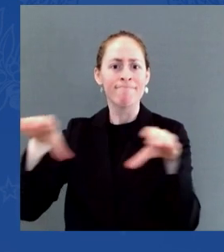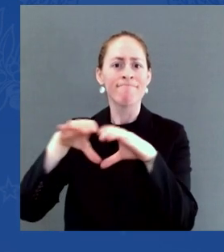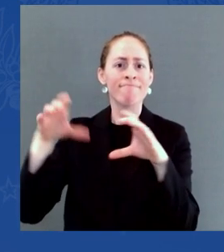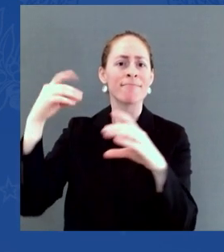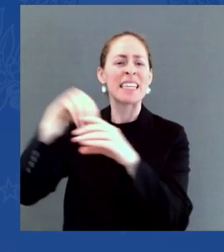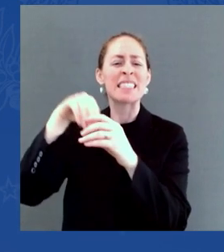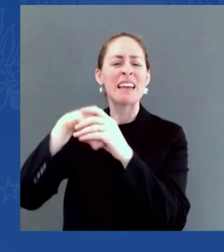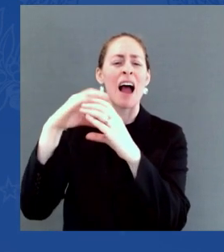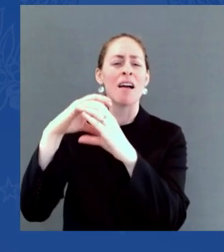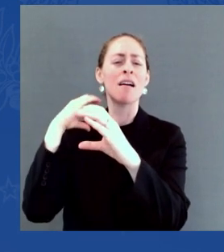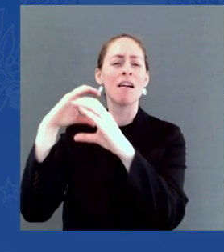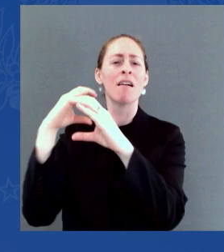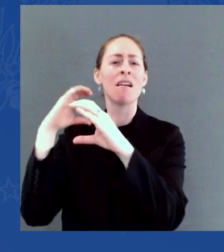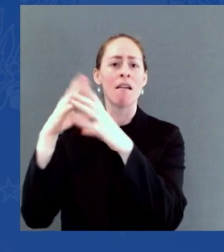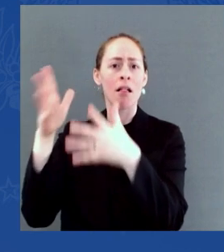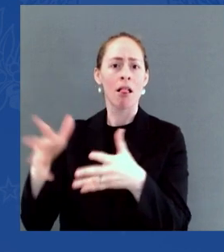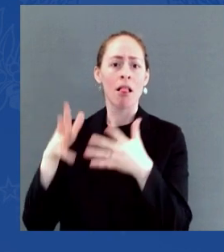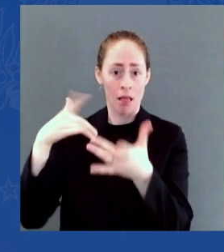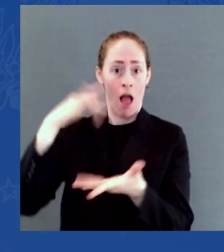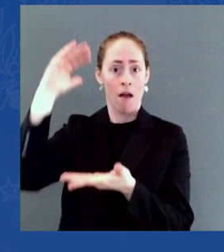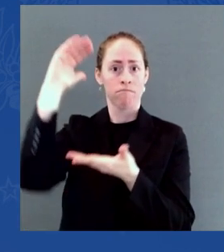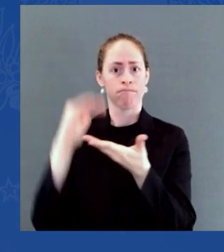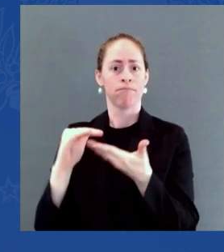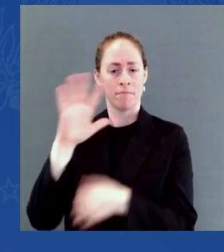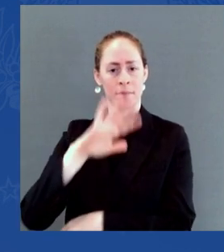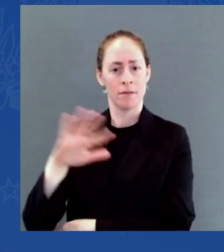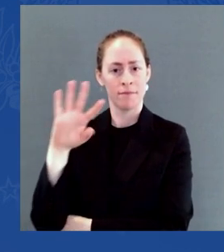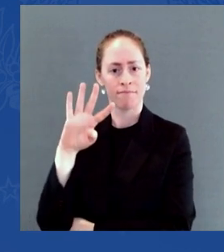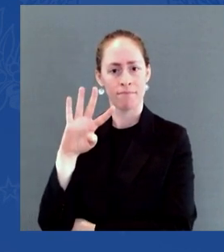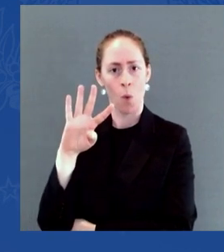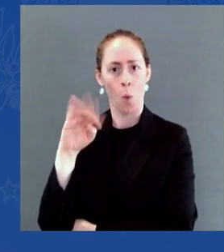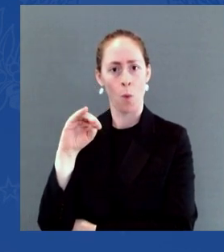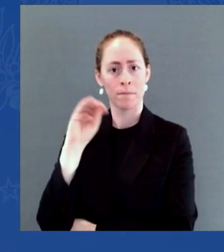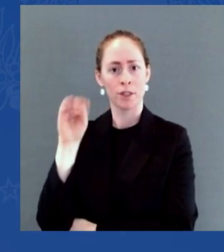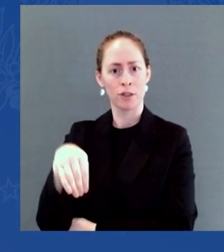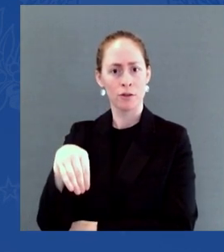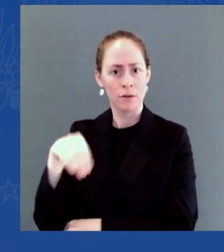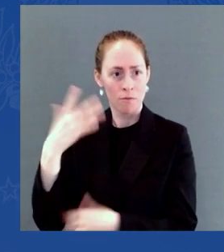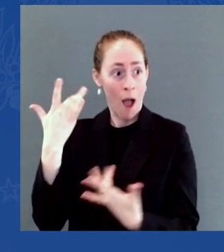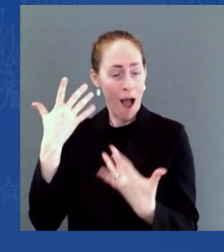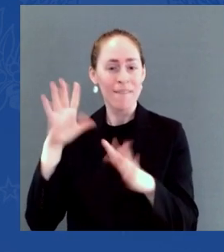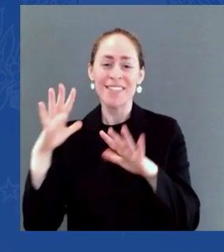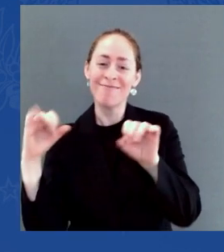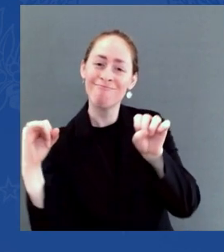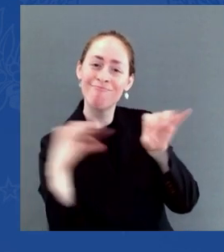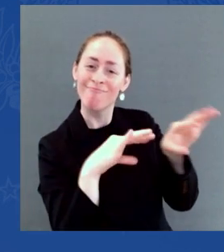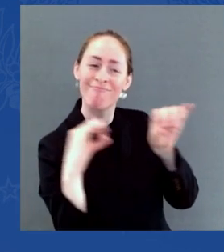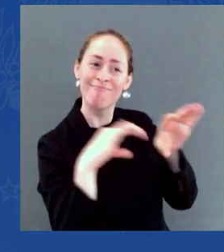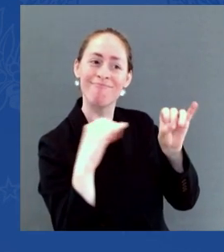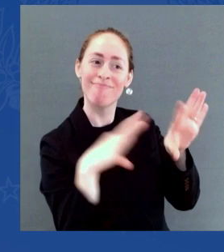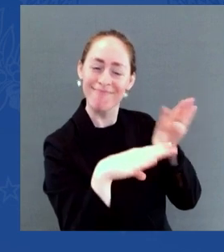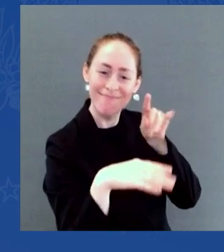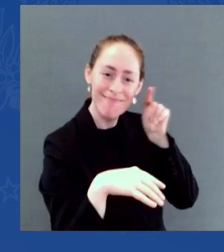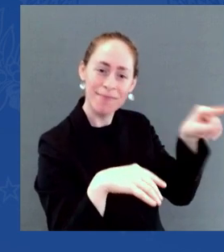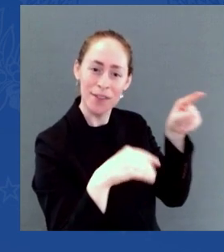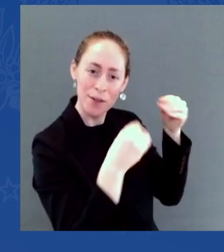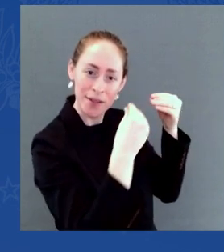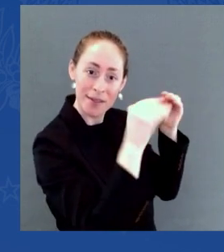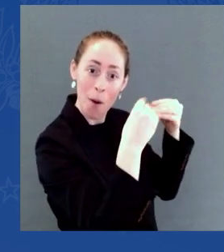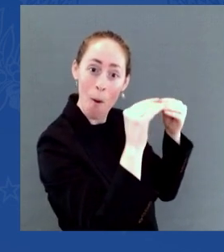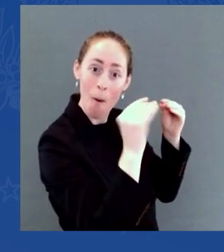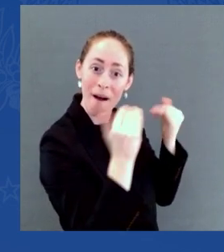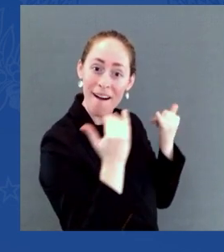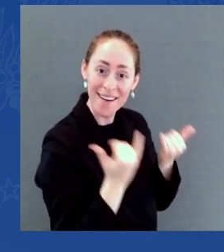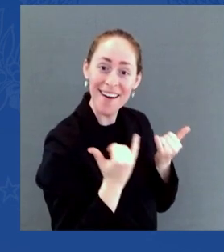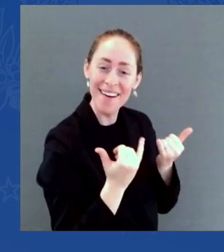stores more quickly. That's an incredible success story. The ports of Los Angeles and Long Beach have moved 16 percent more containers